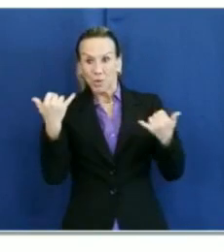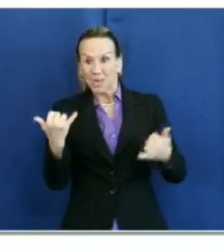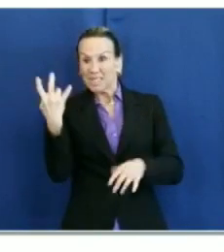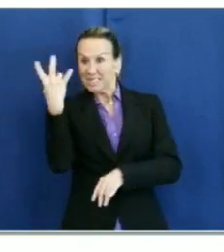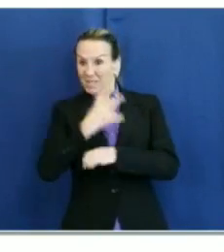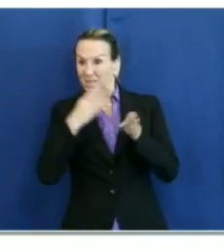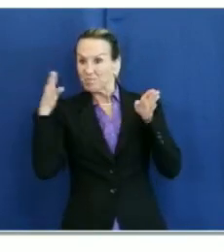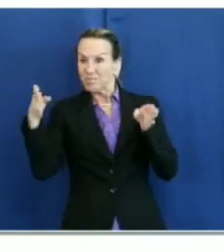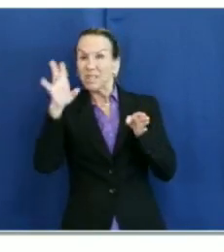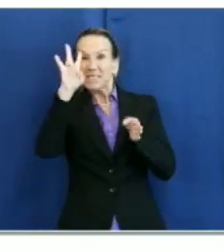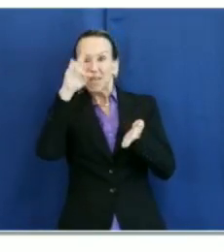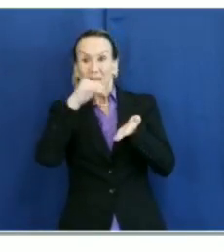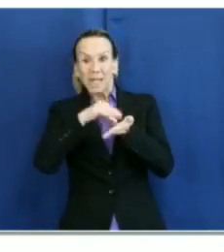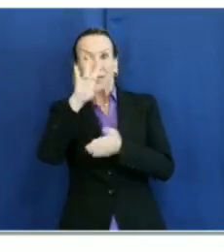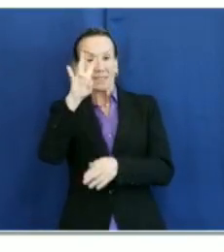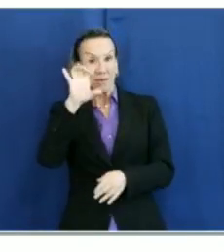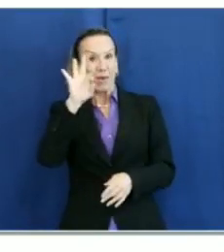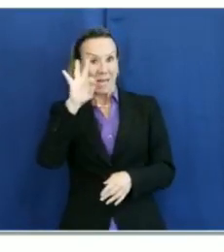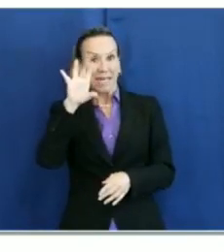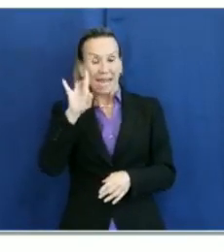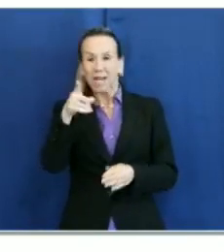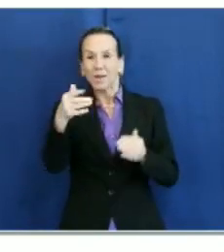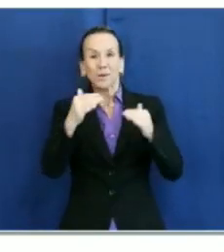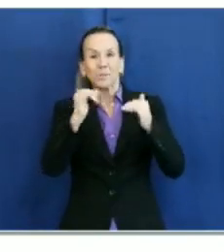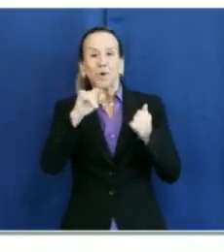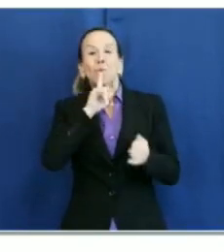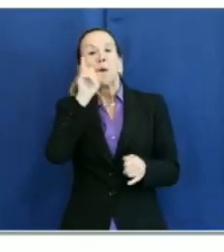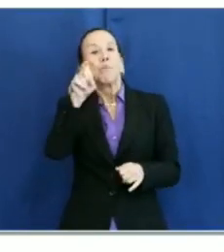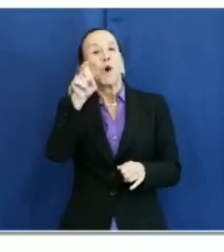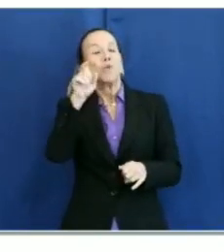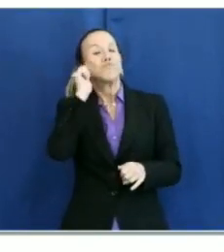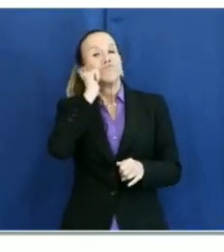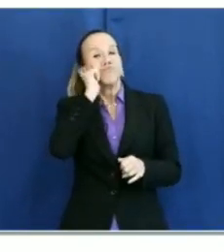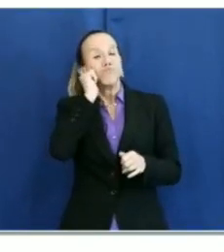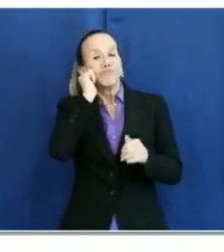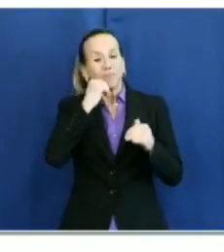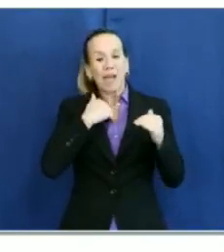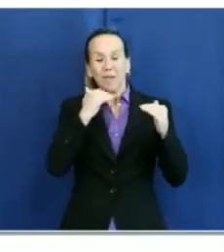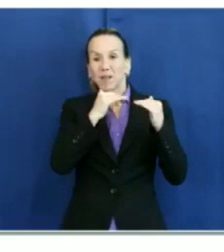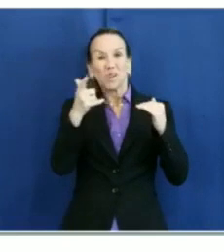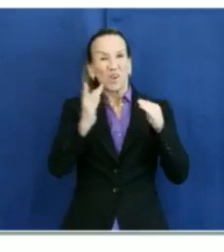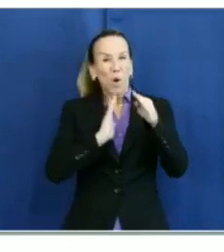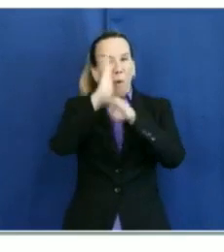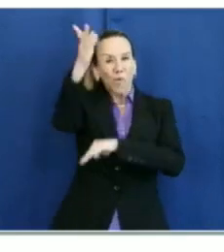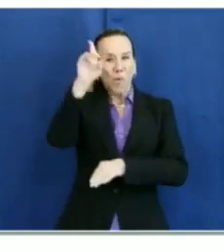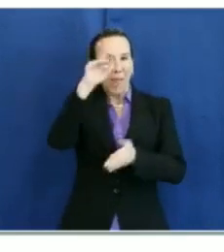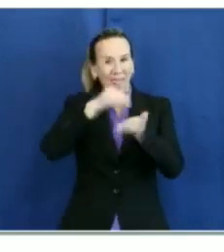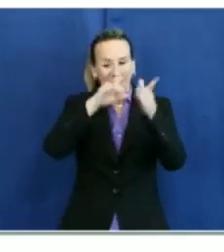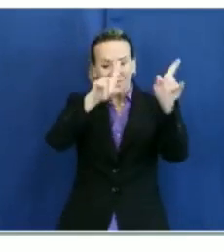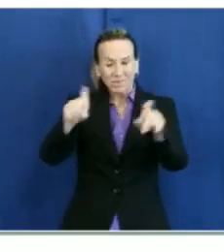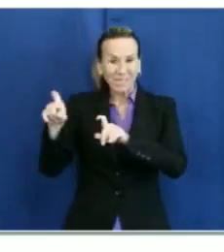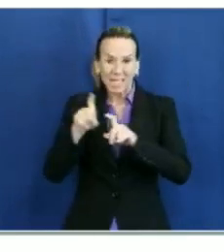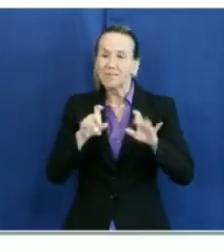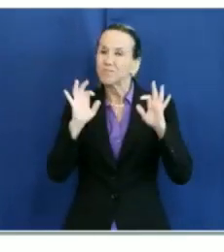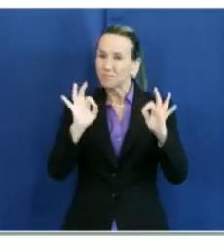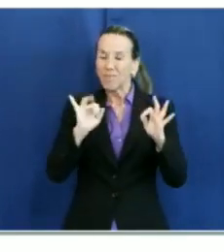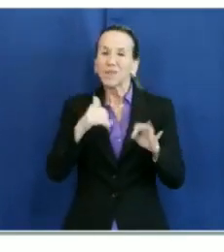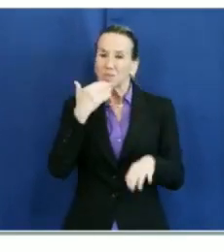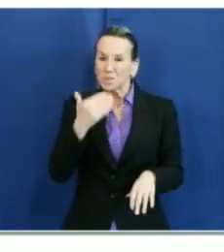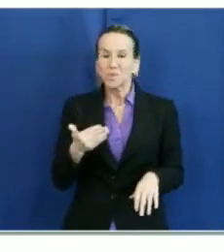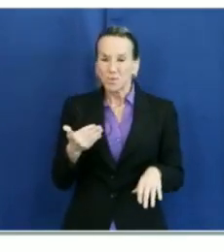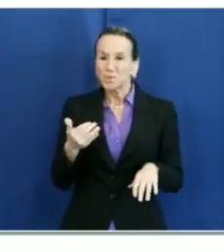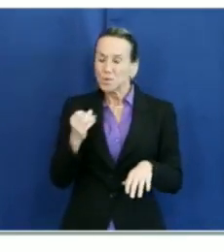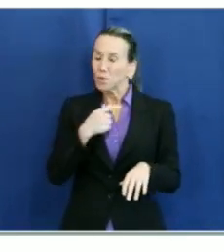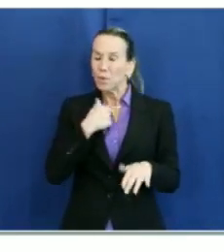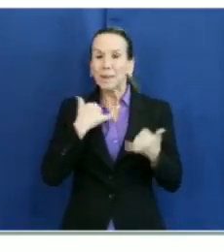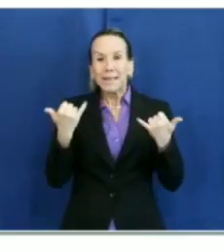Again, well in excess of more than 1,000 over our daily goal. Percentage of positive continues to come down. is very encouraging as well. we